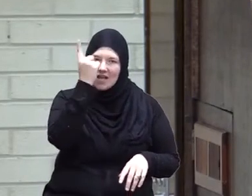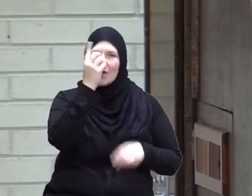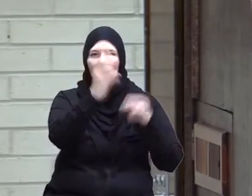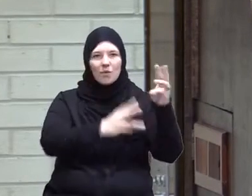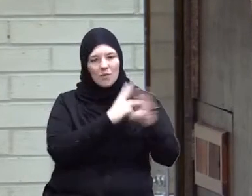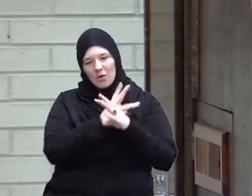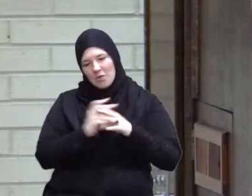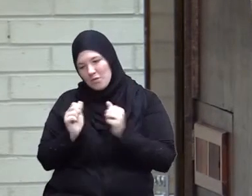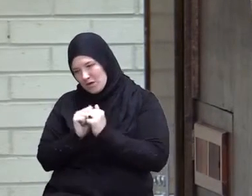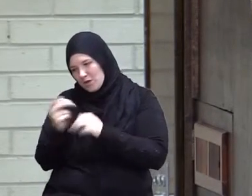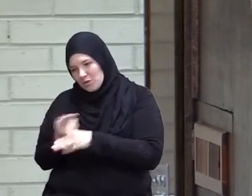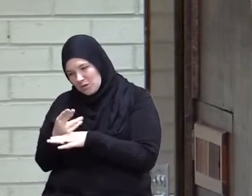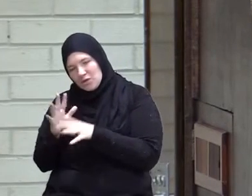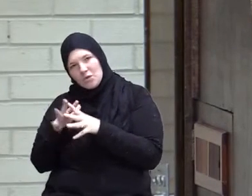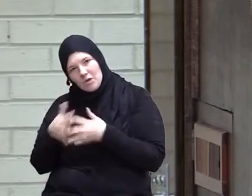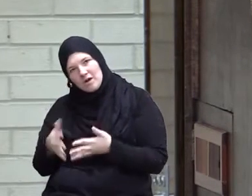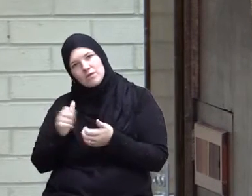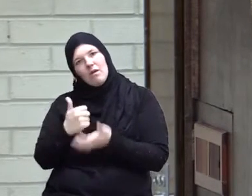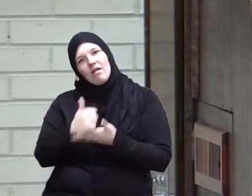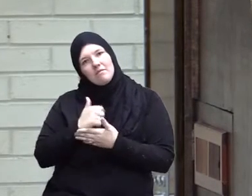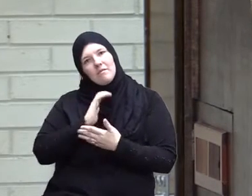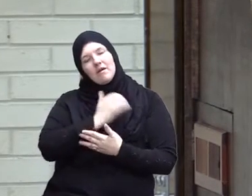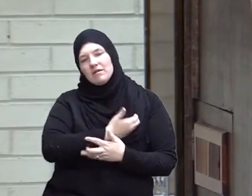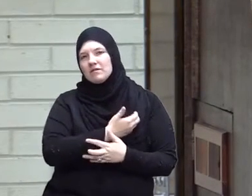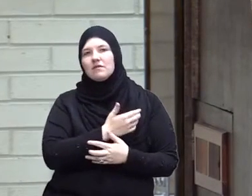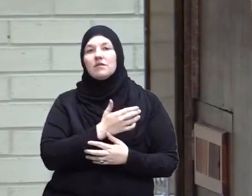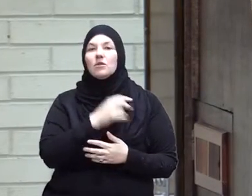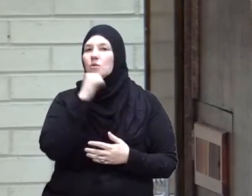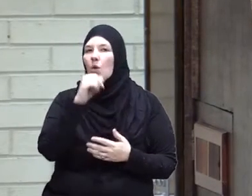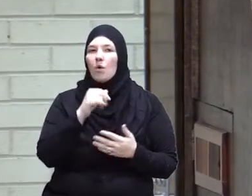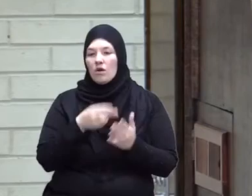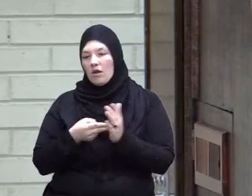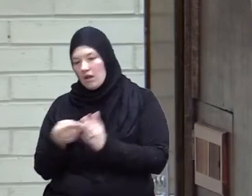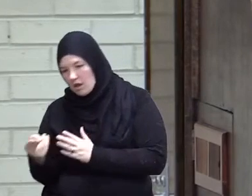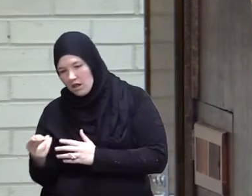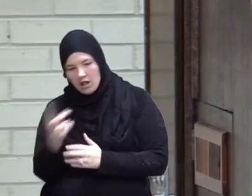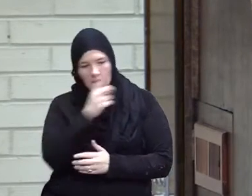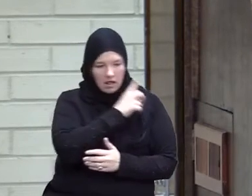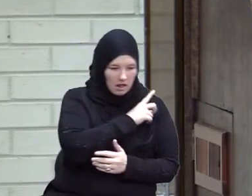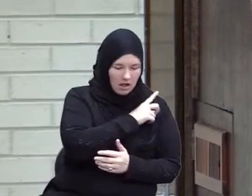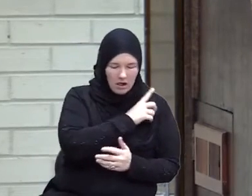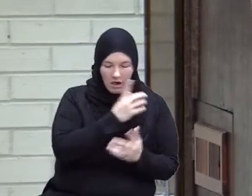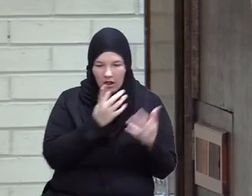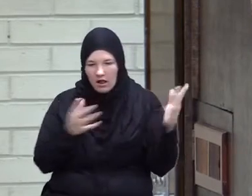and see the the lens of the Quran don't confuse truth with falsehood